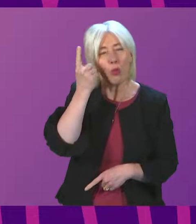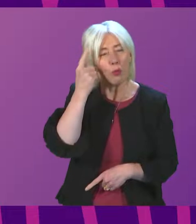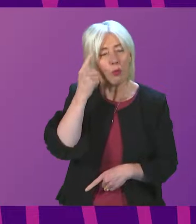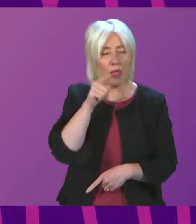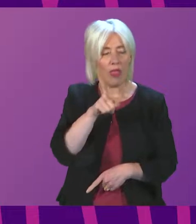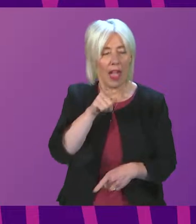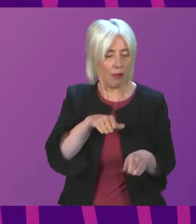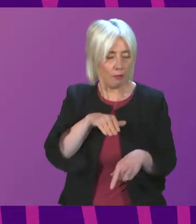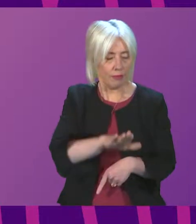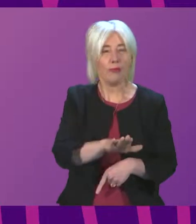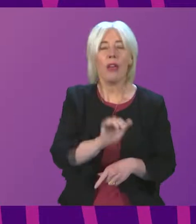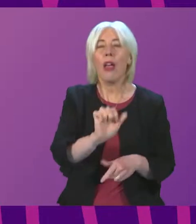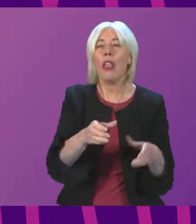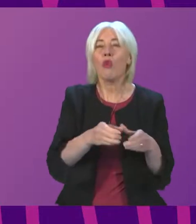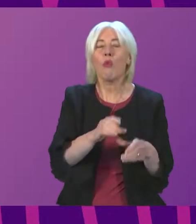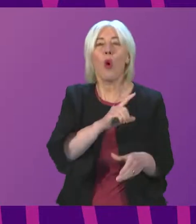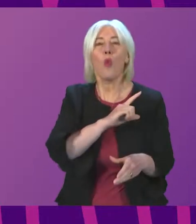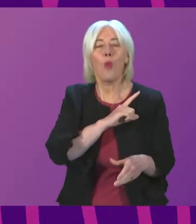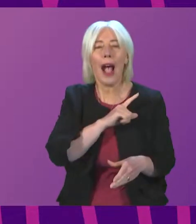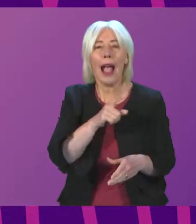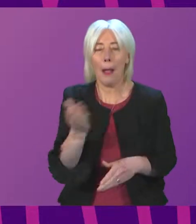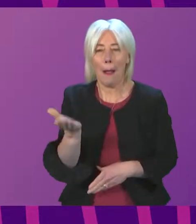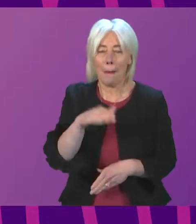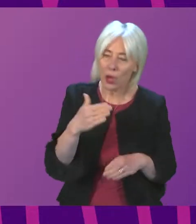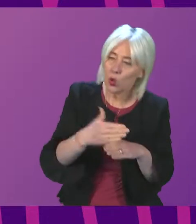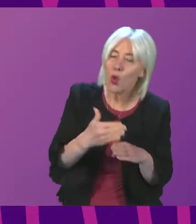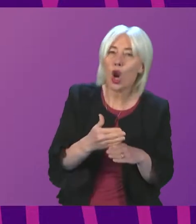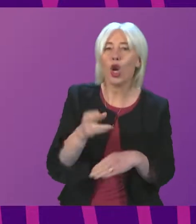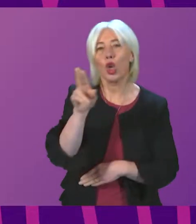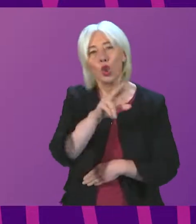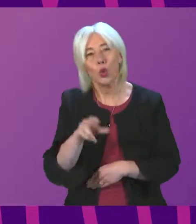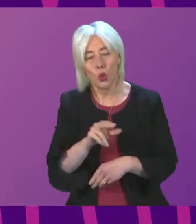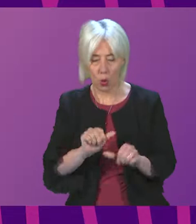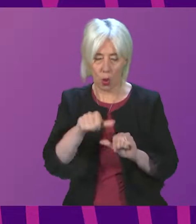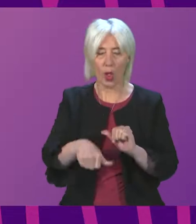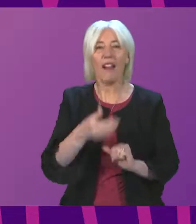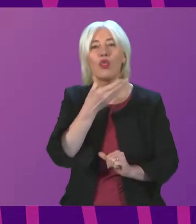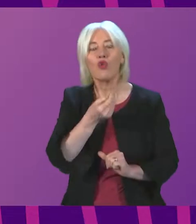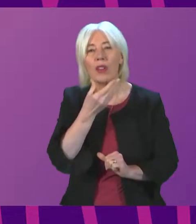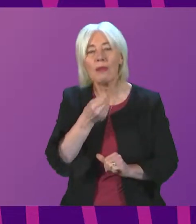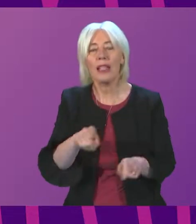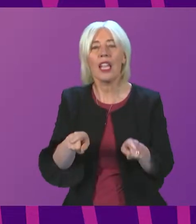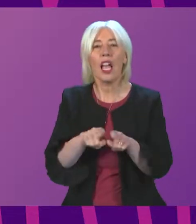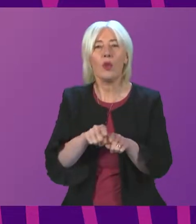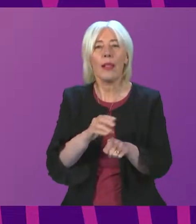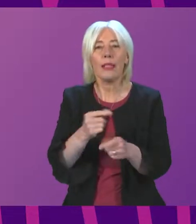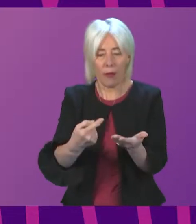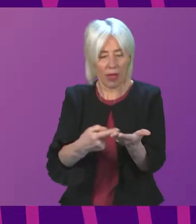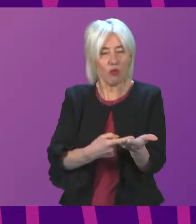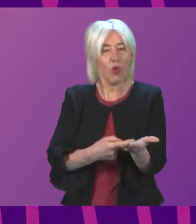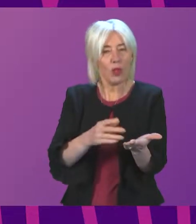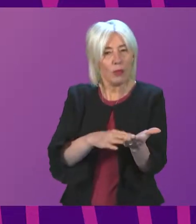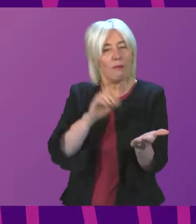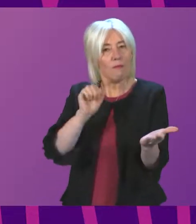uptick in recorded cases as a result of the return to work and school after Christmas and, more recently, the lifting of protective measures